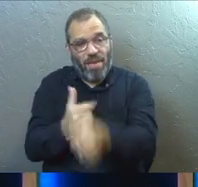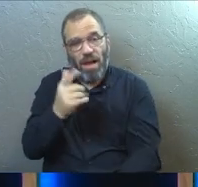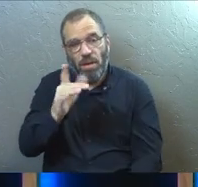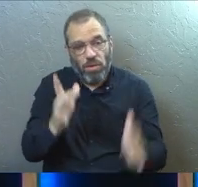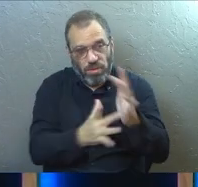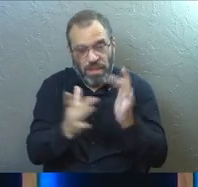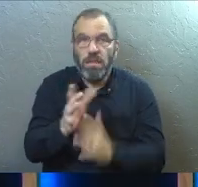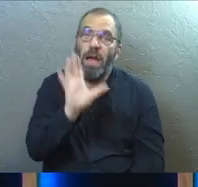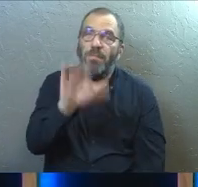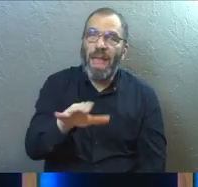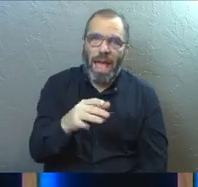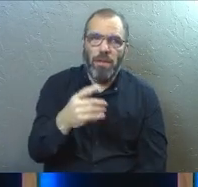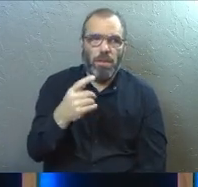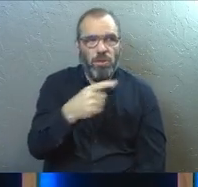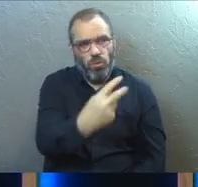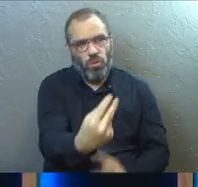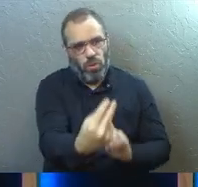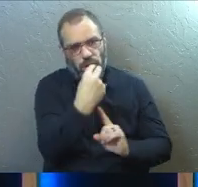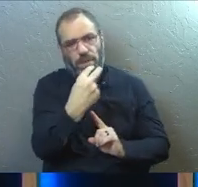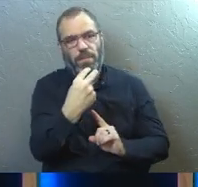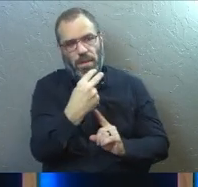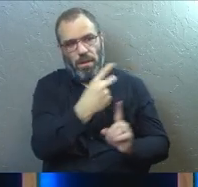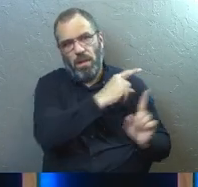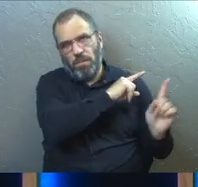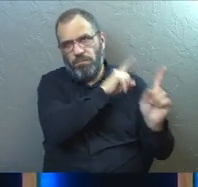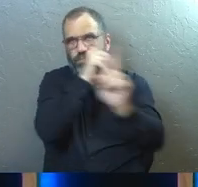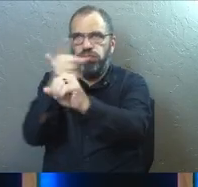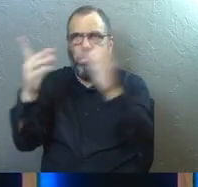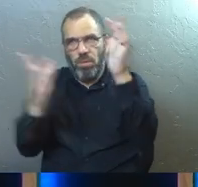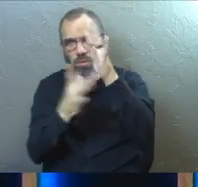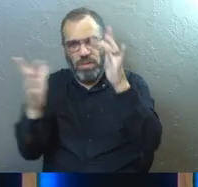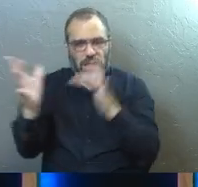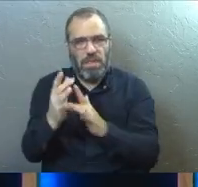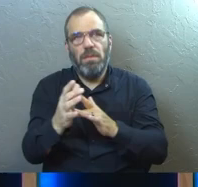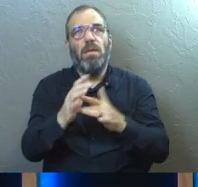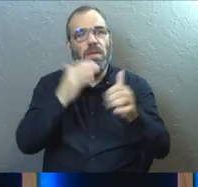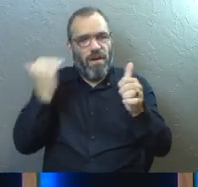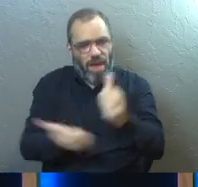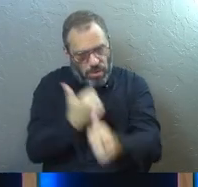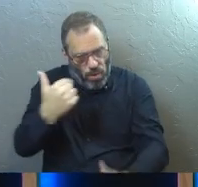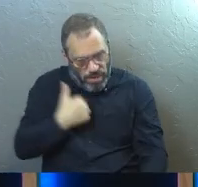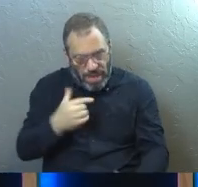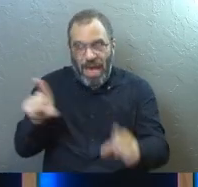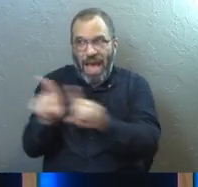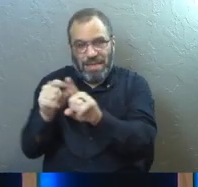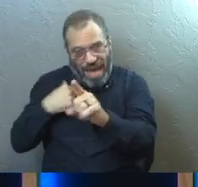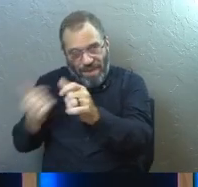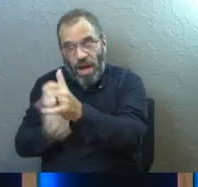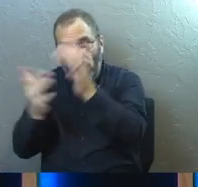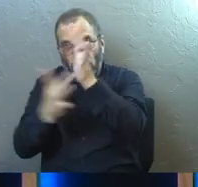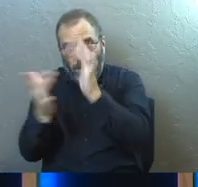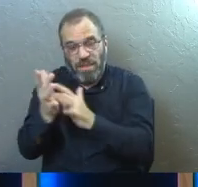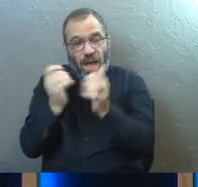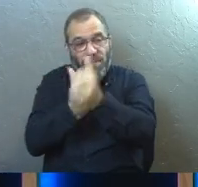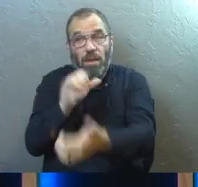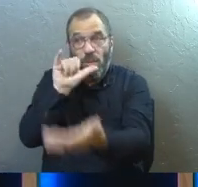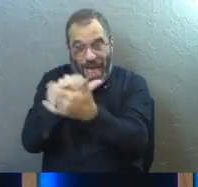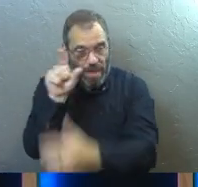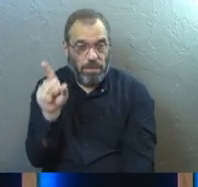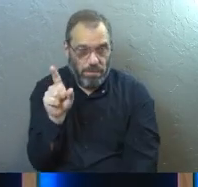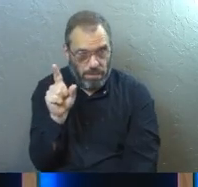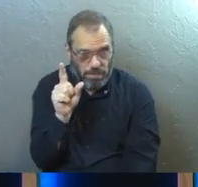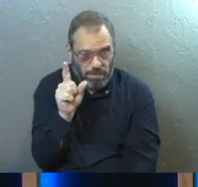To the degree that you can see me aiming toward Jesus and seeking him with my life, follow that part of me, please.